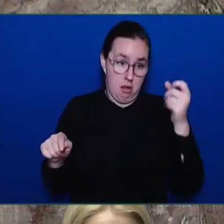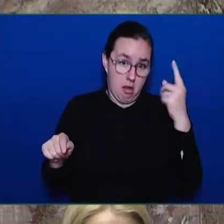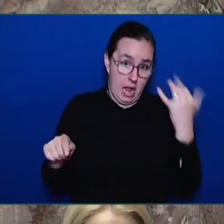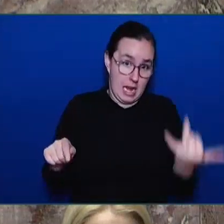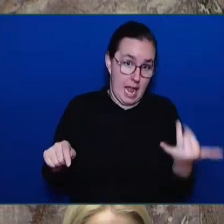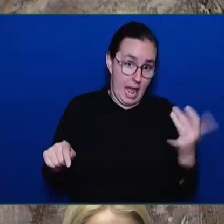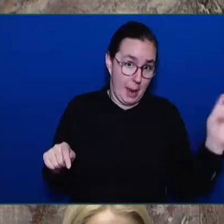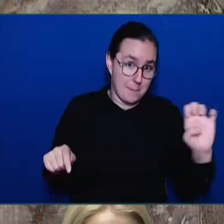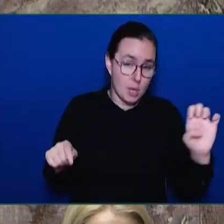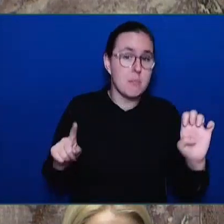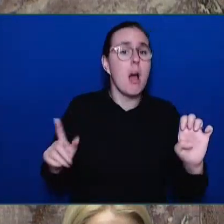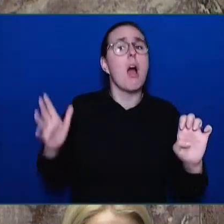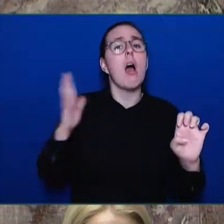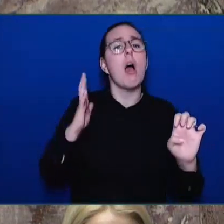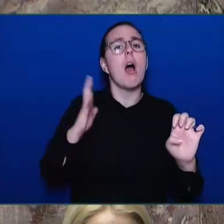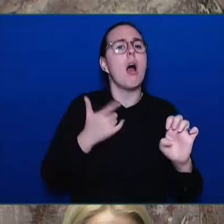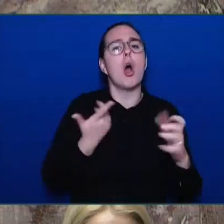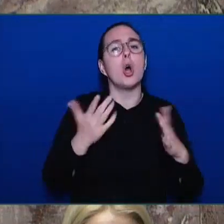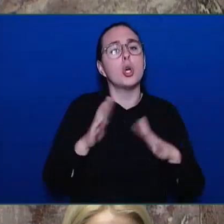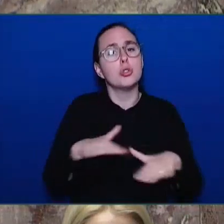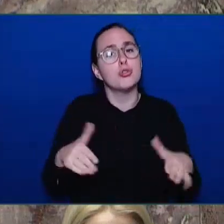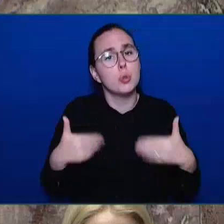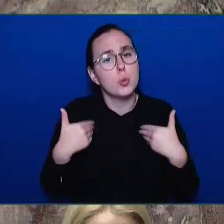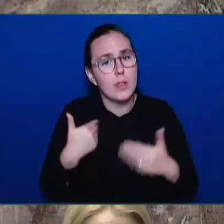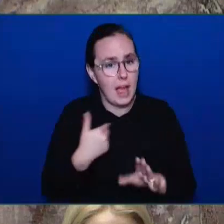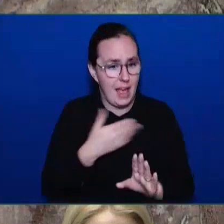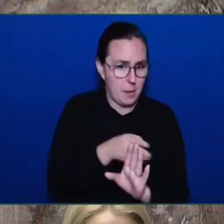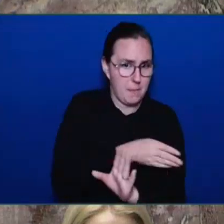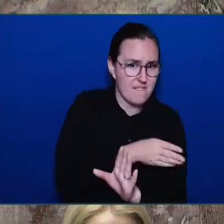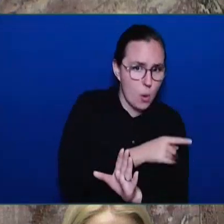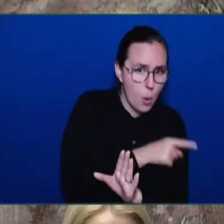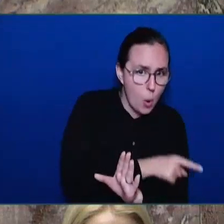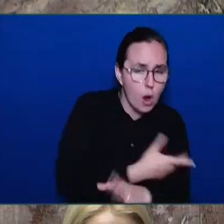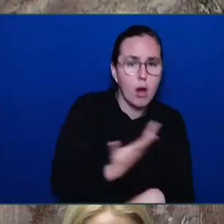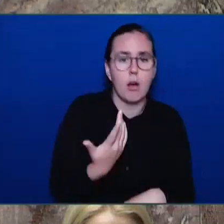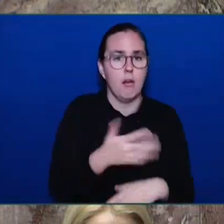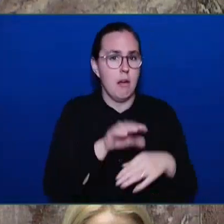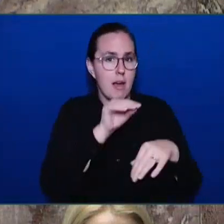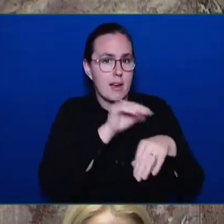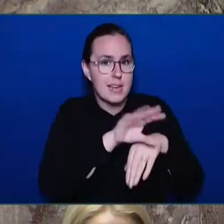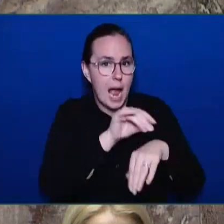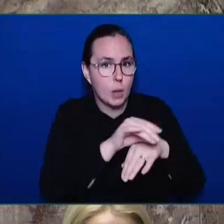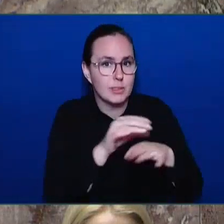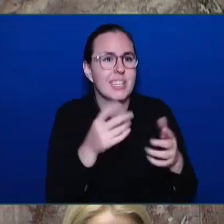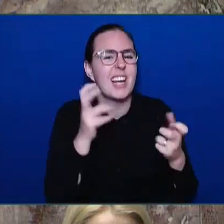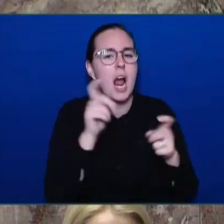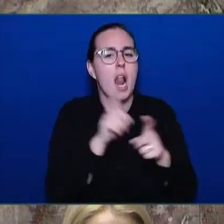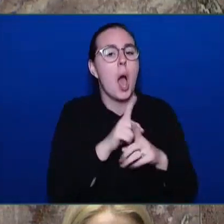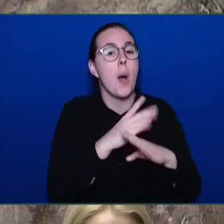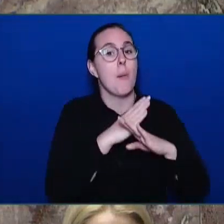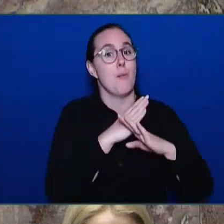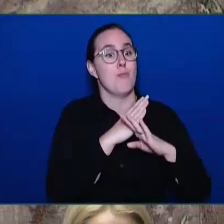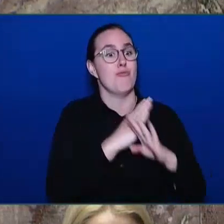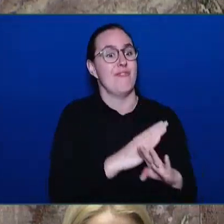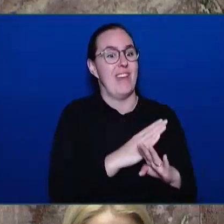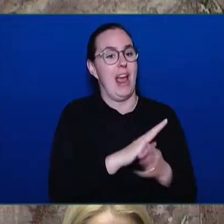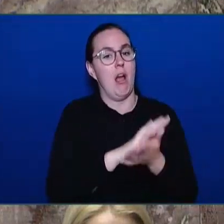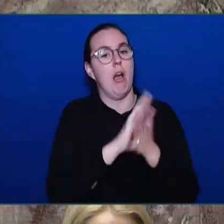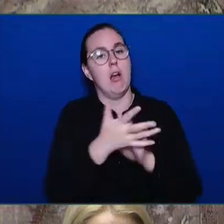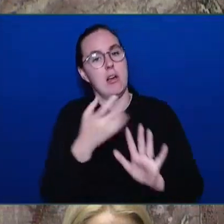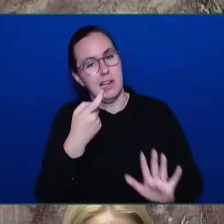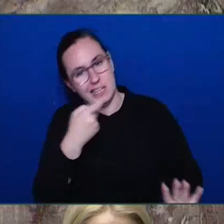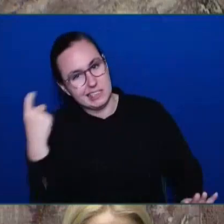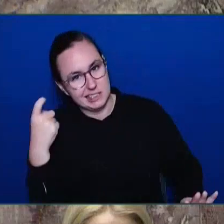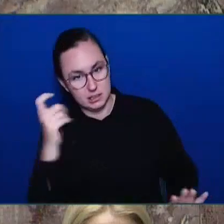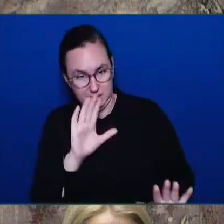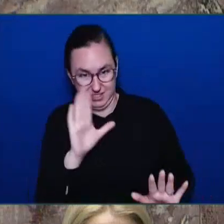We know we have to act across the entire continuum. There is no dispute on this side of the House, Hon. Speaker, about